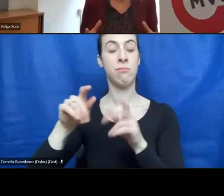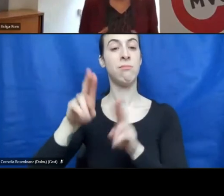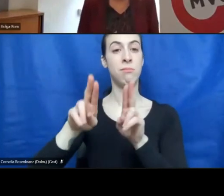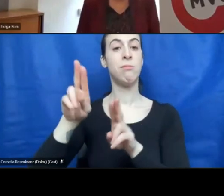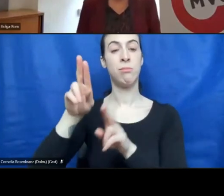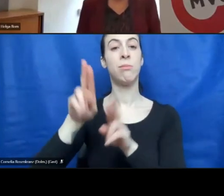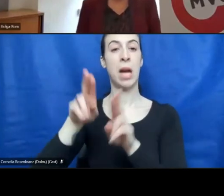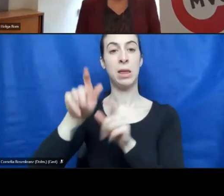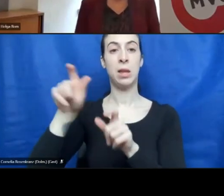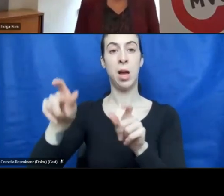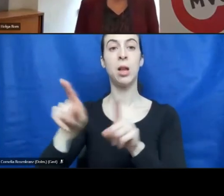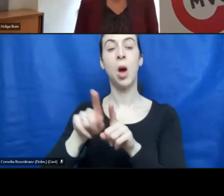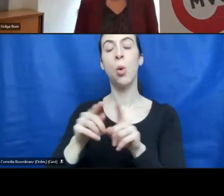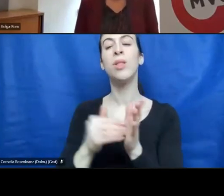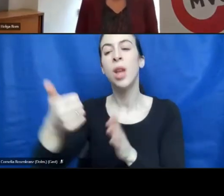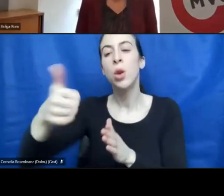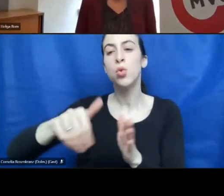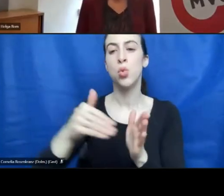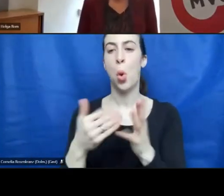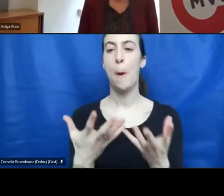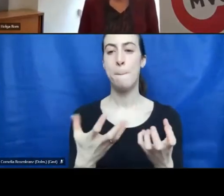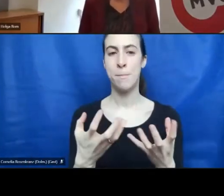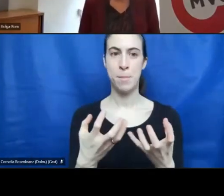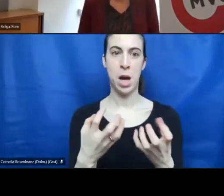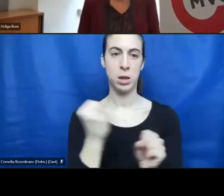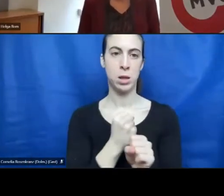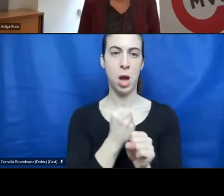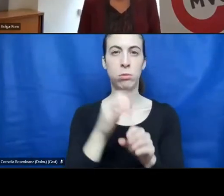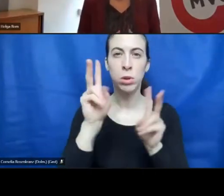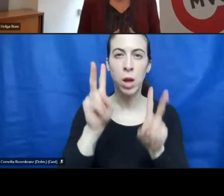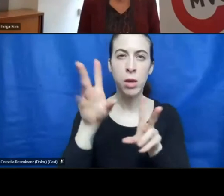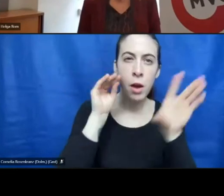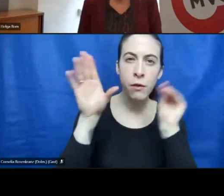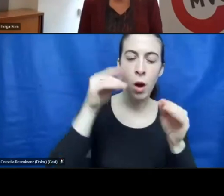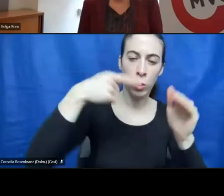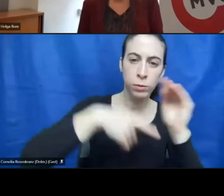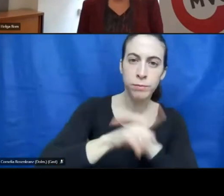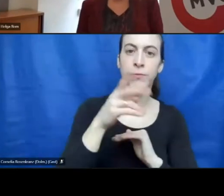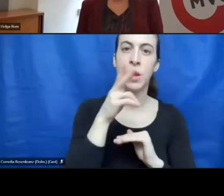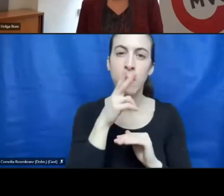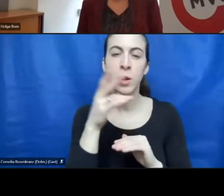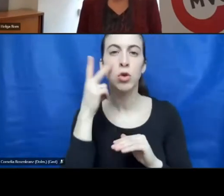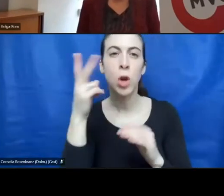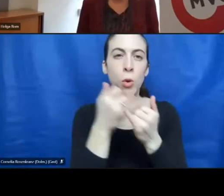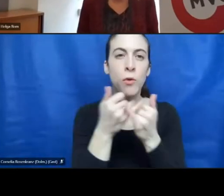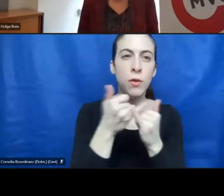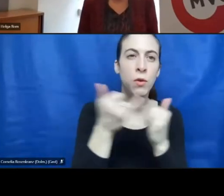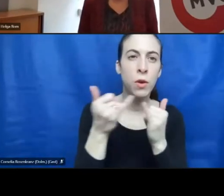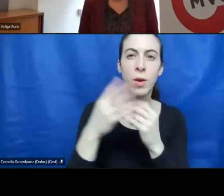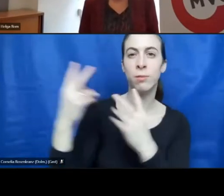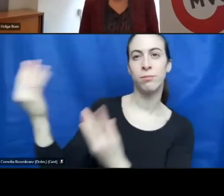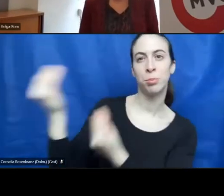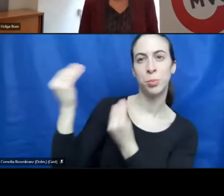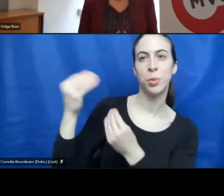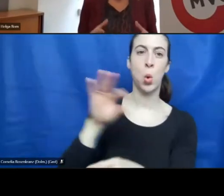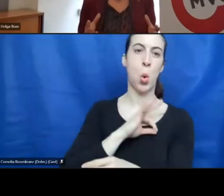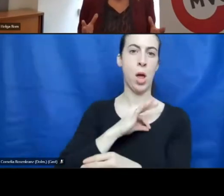training shops. Here, experienced entrepreneurs give their practical knowledge to their new colleagues.